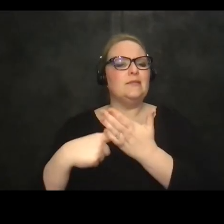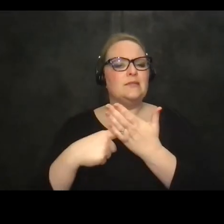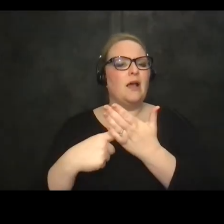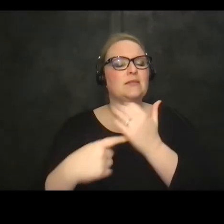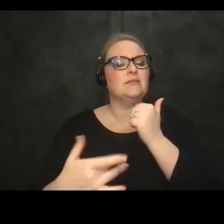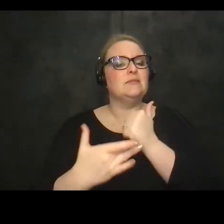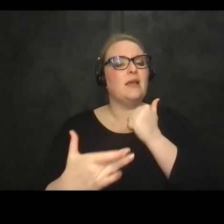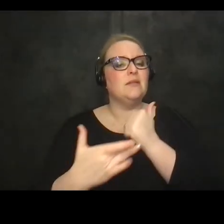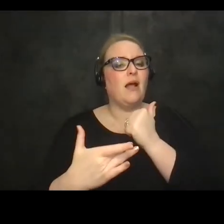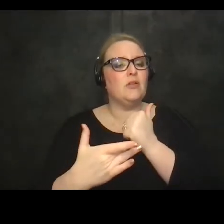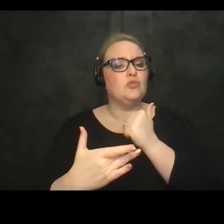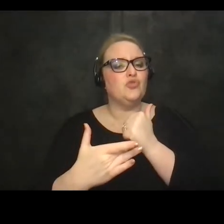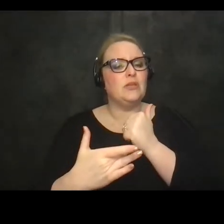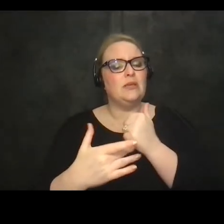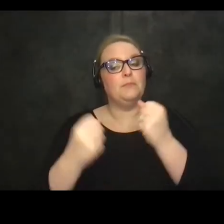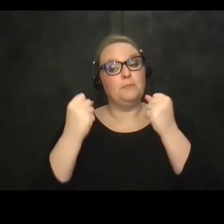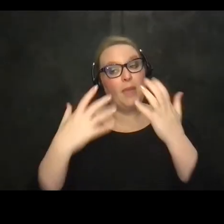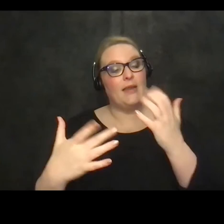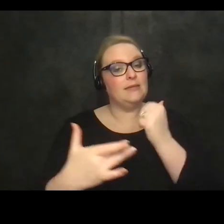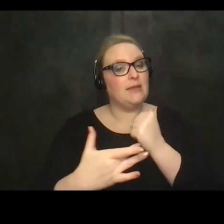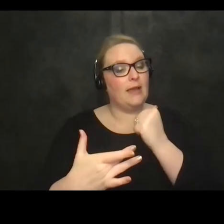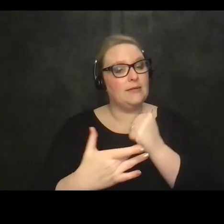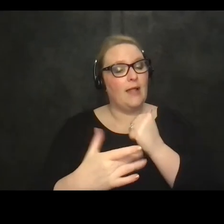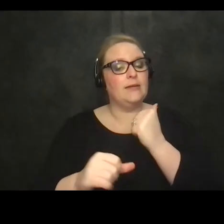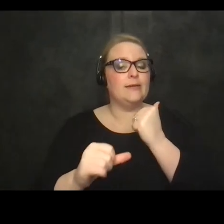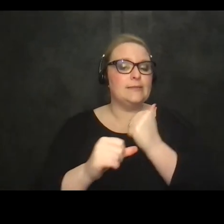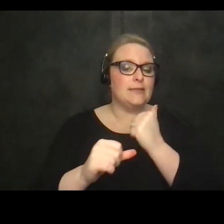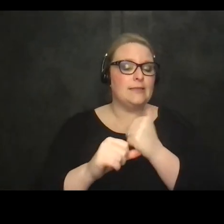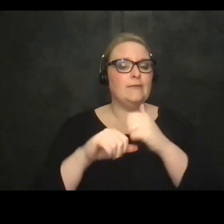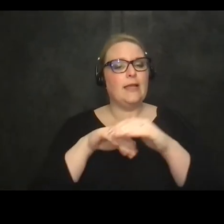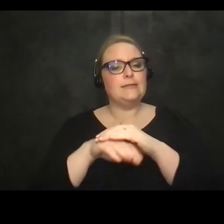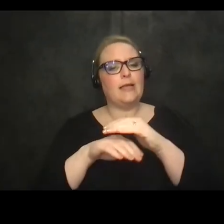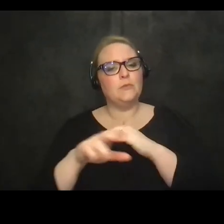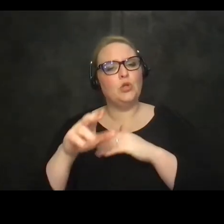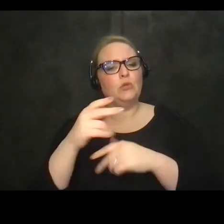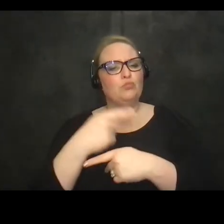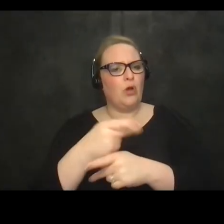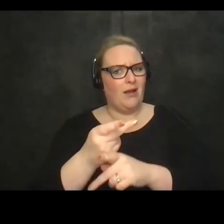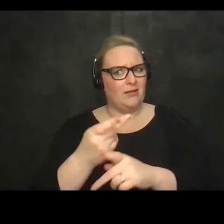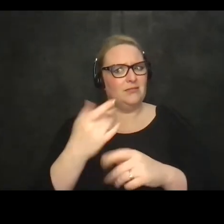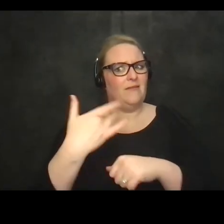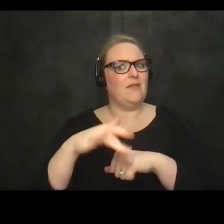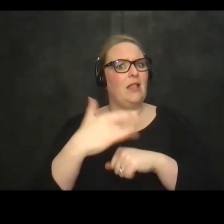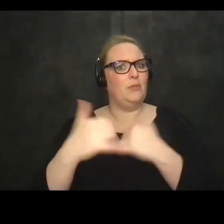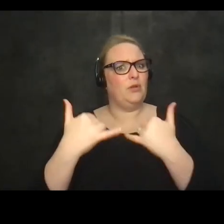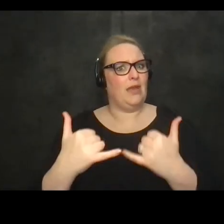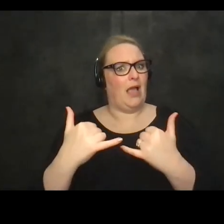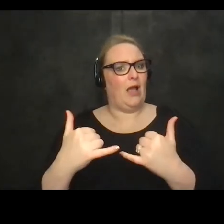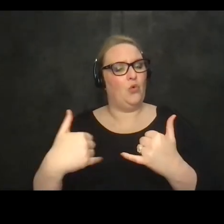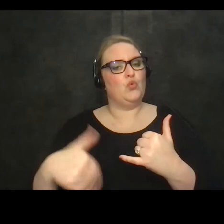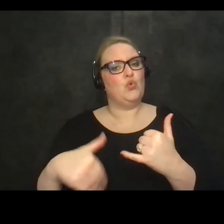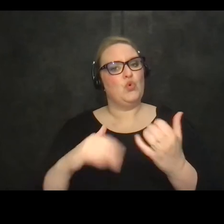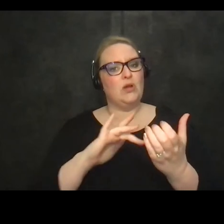technologies many of those technologies those assistive and accessible products are available to us now they're on our devices